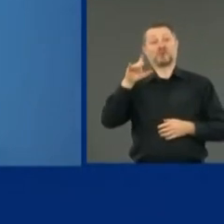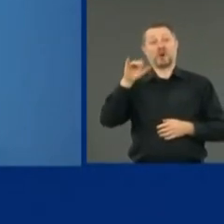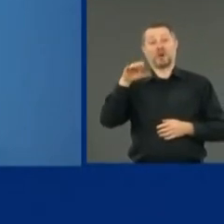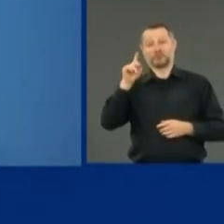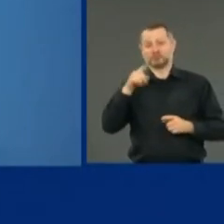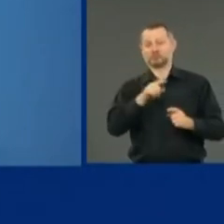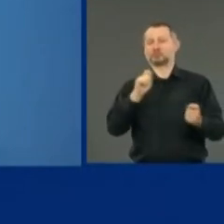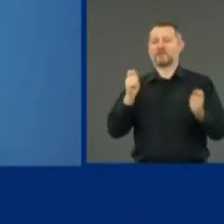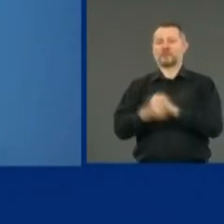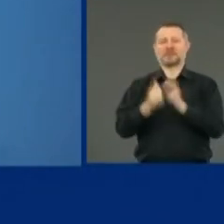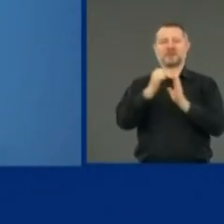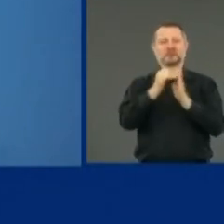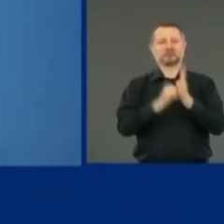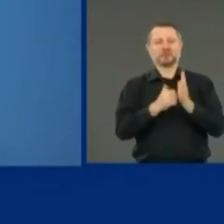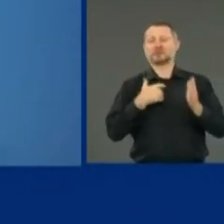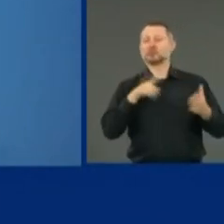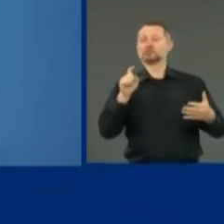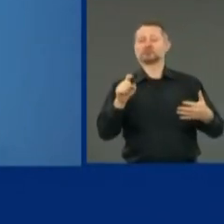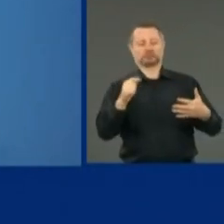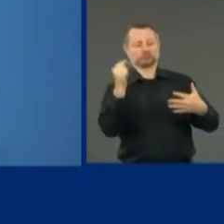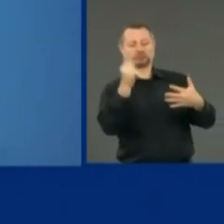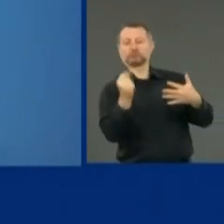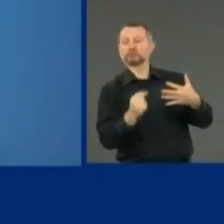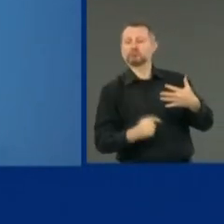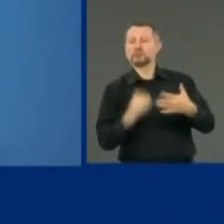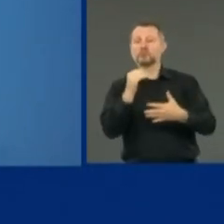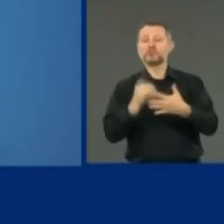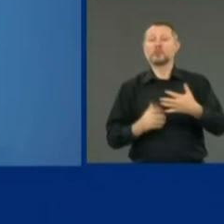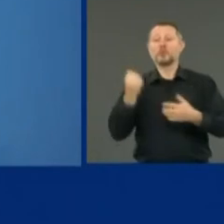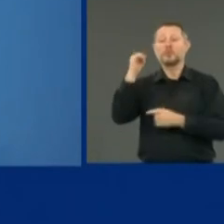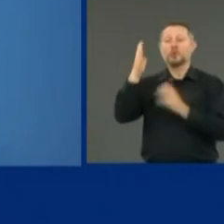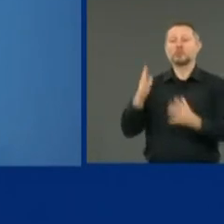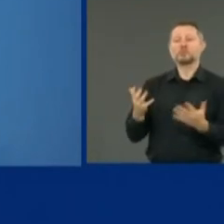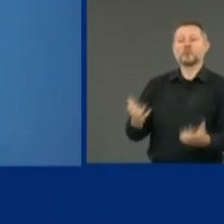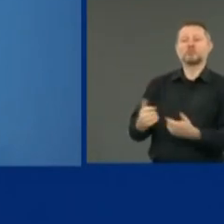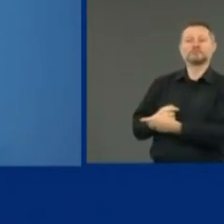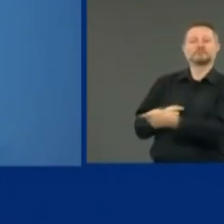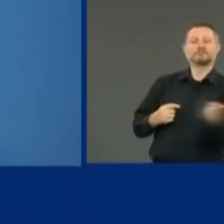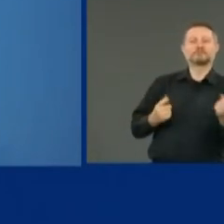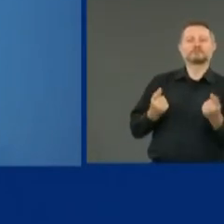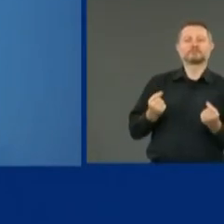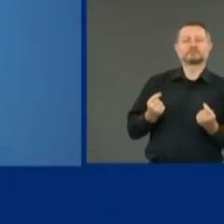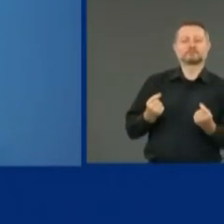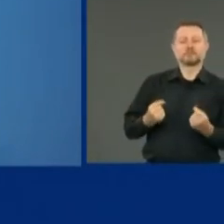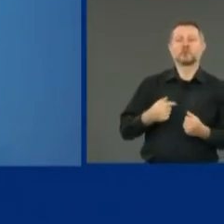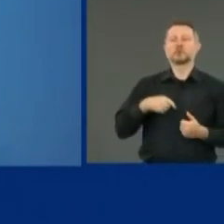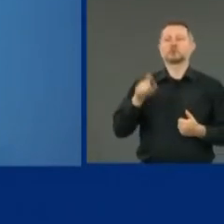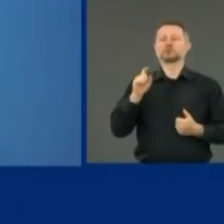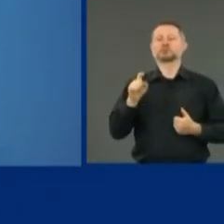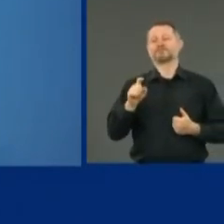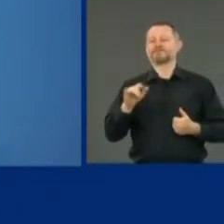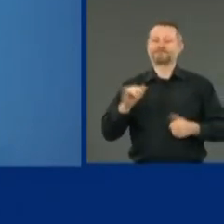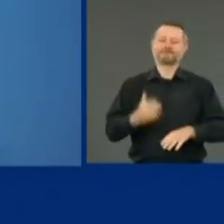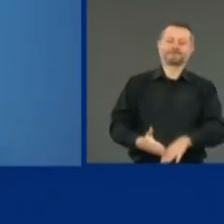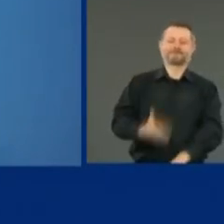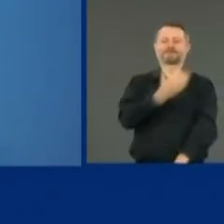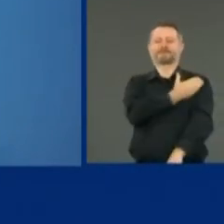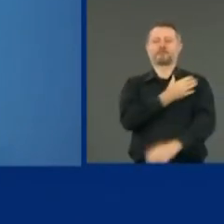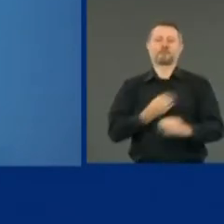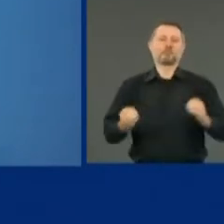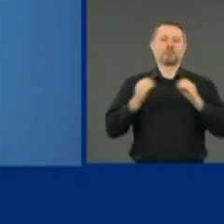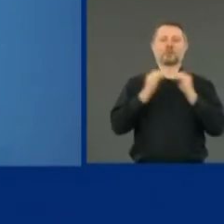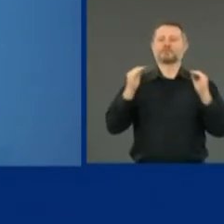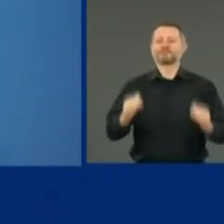and what the protesters are trying to achieve. They should set the bar even higher. And